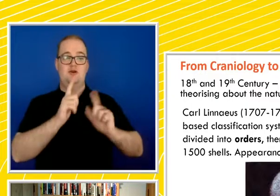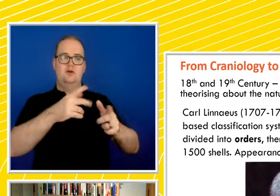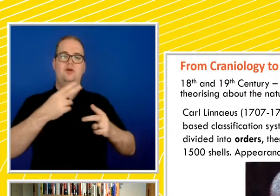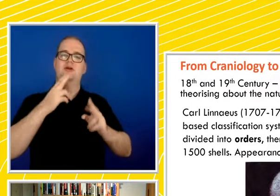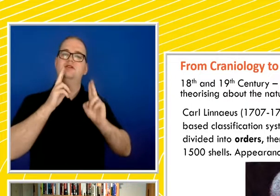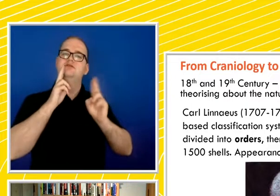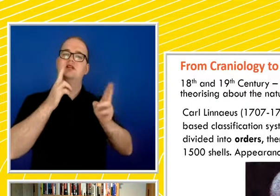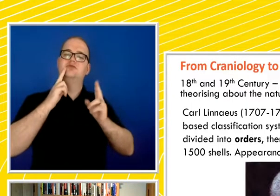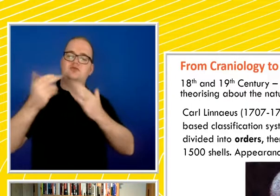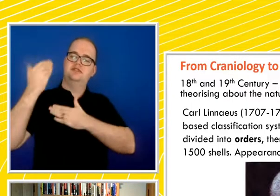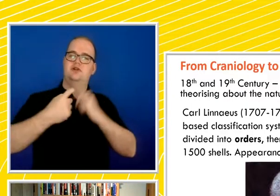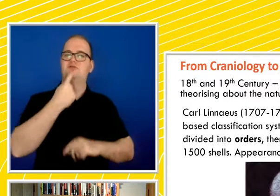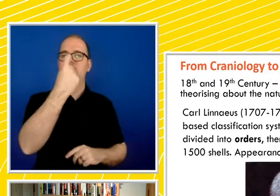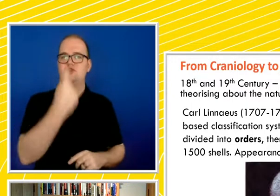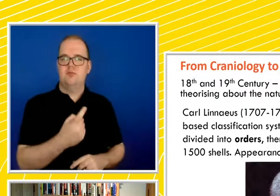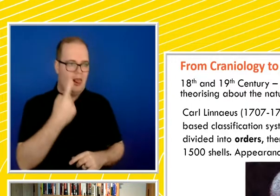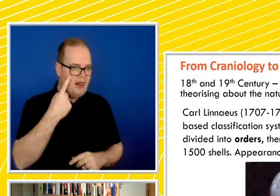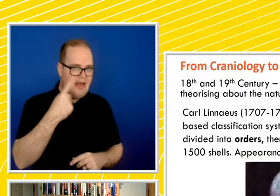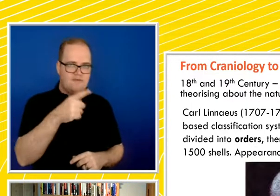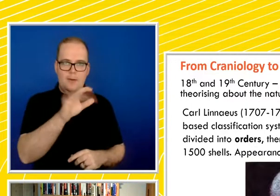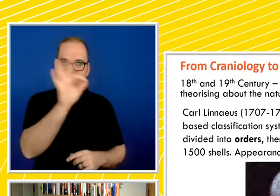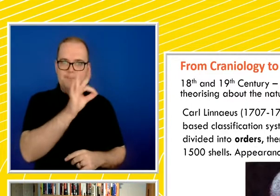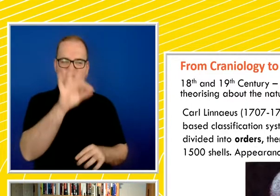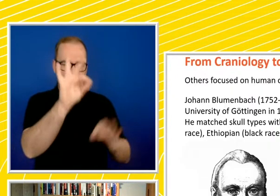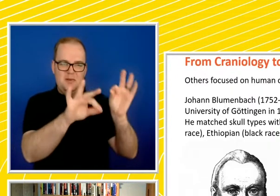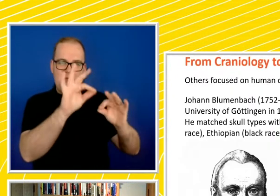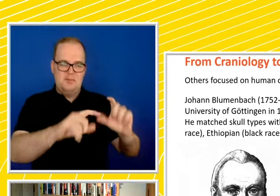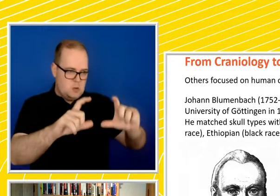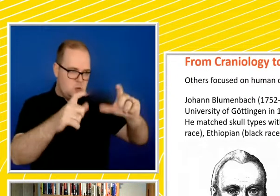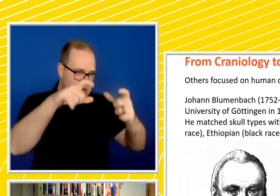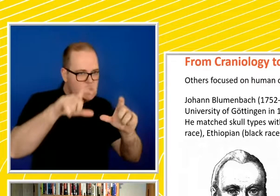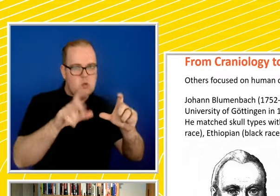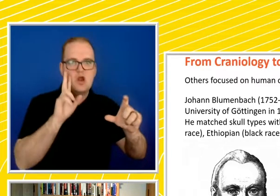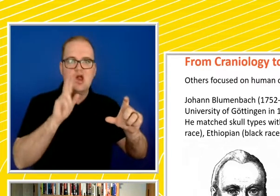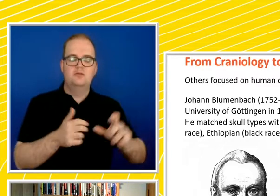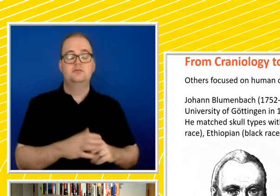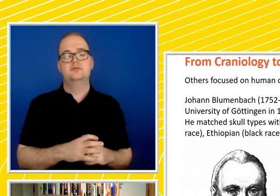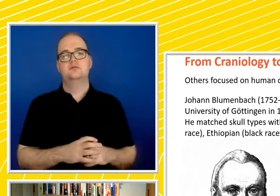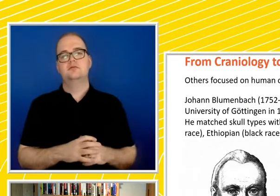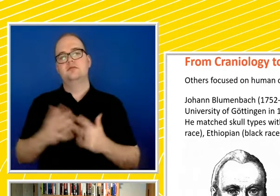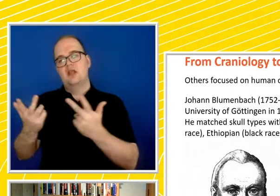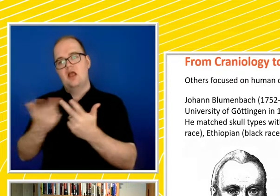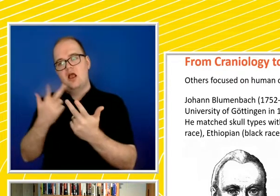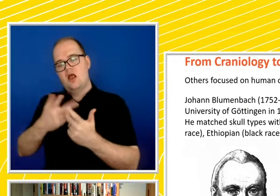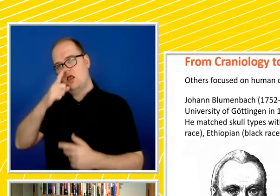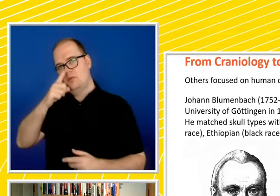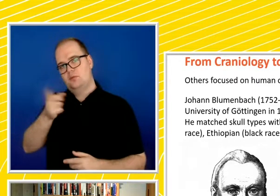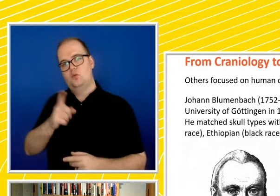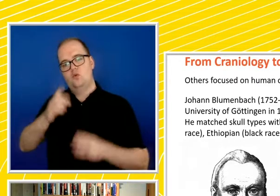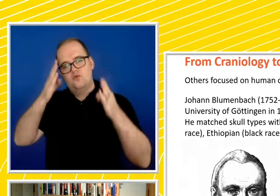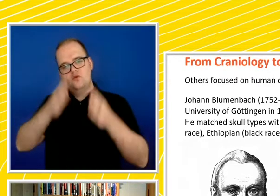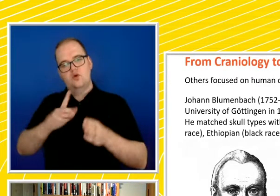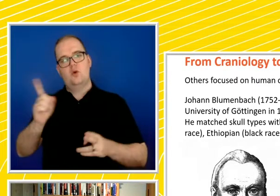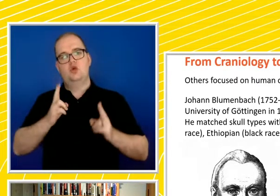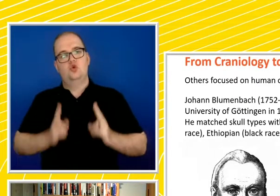at all the insects with pins stuck into them. And others looked at humans, especially. So the